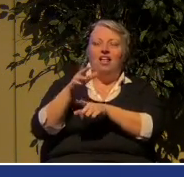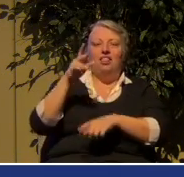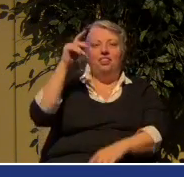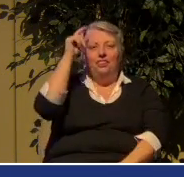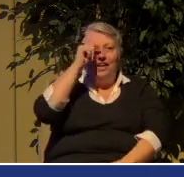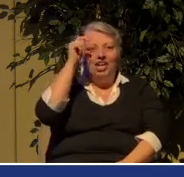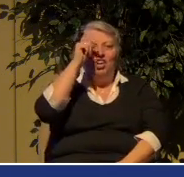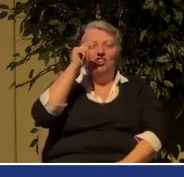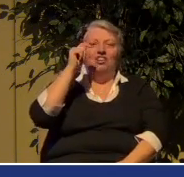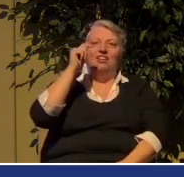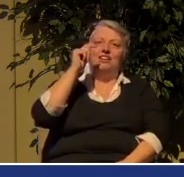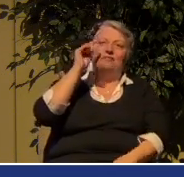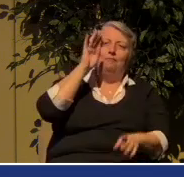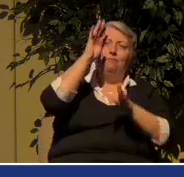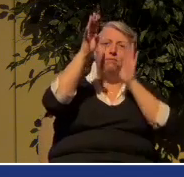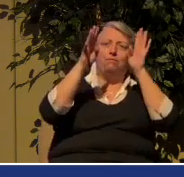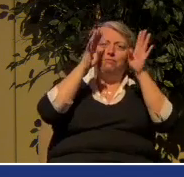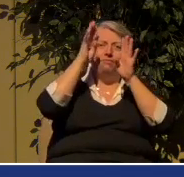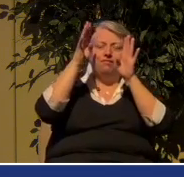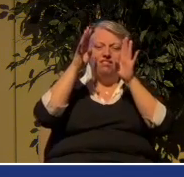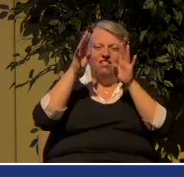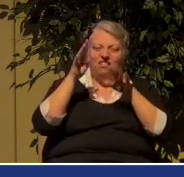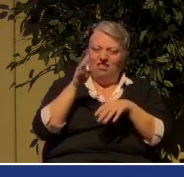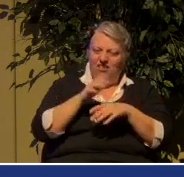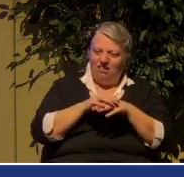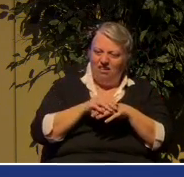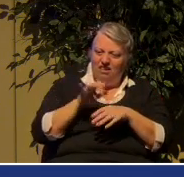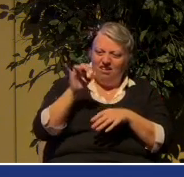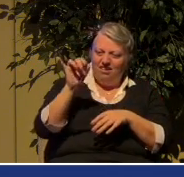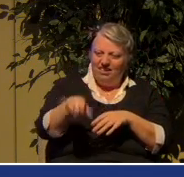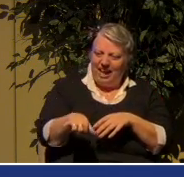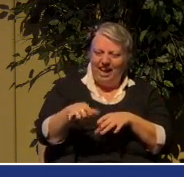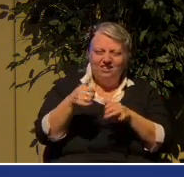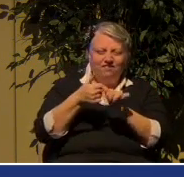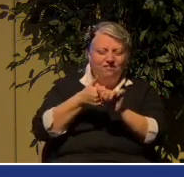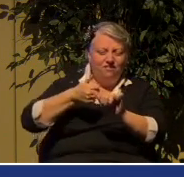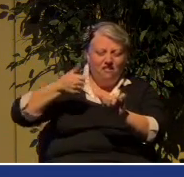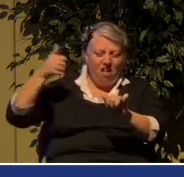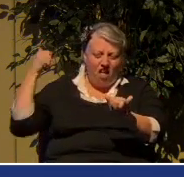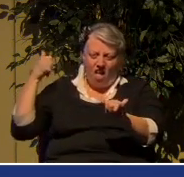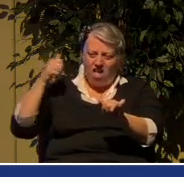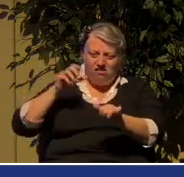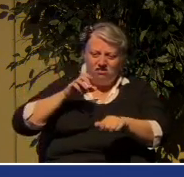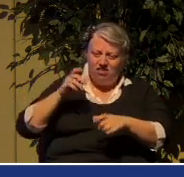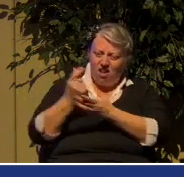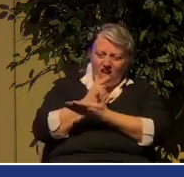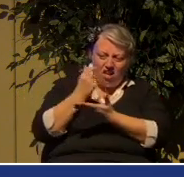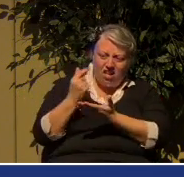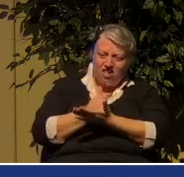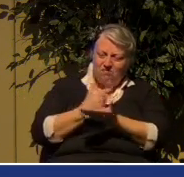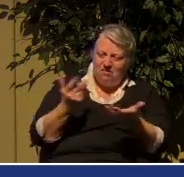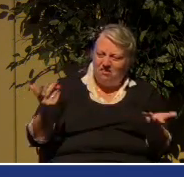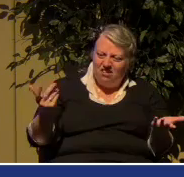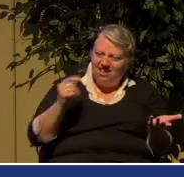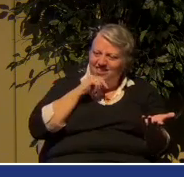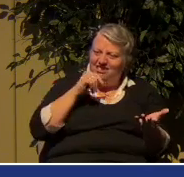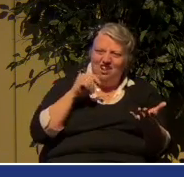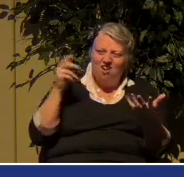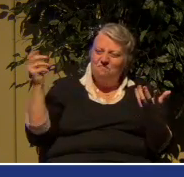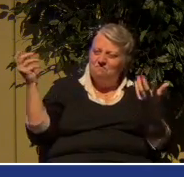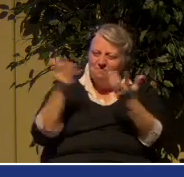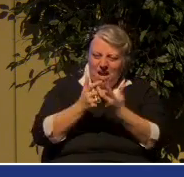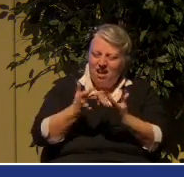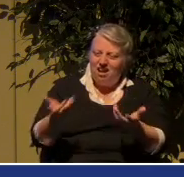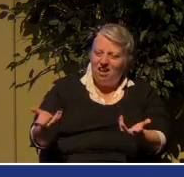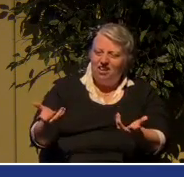aren't even close to the truth of the gospel. By the Holy Spirit, you can have the discernment